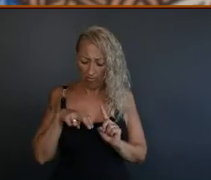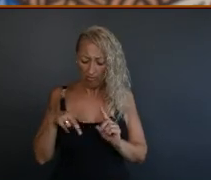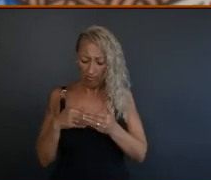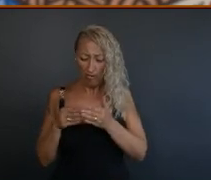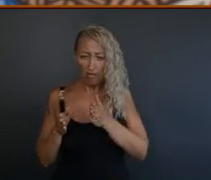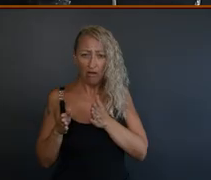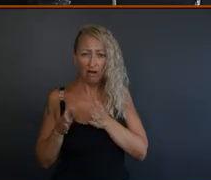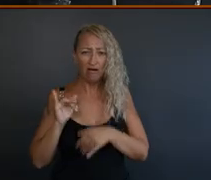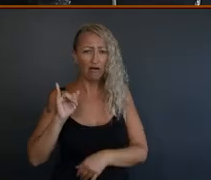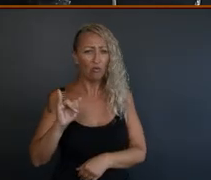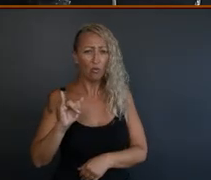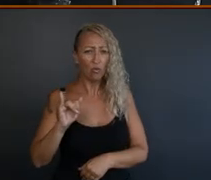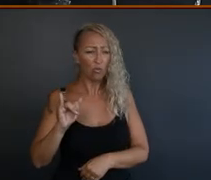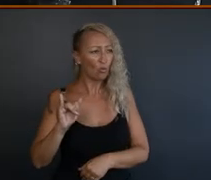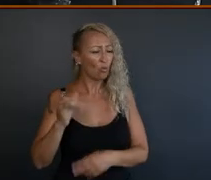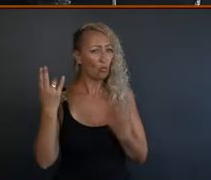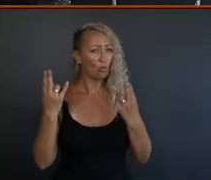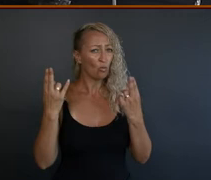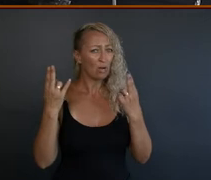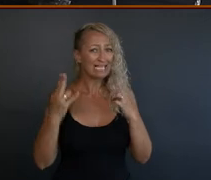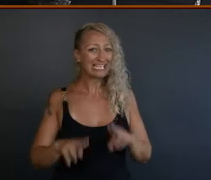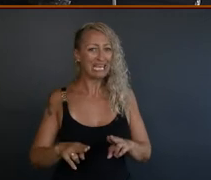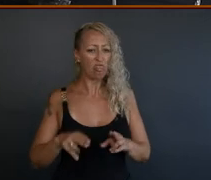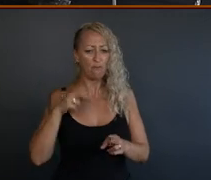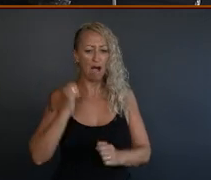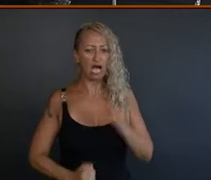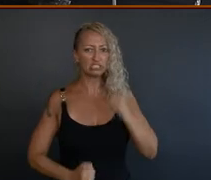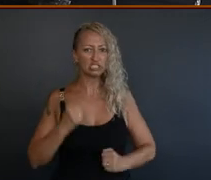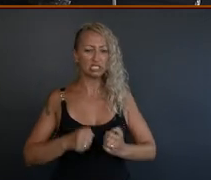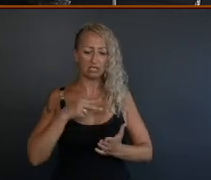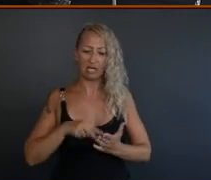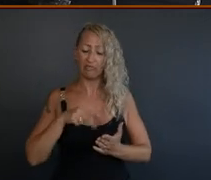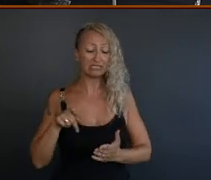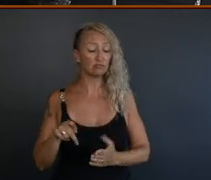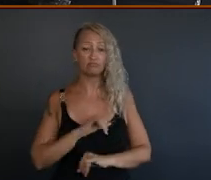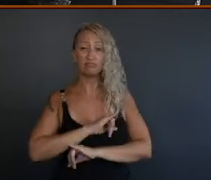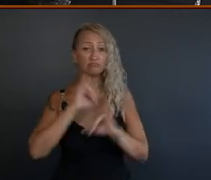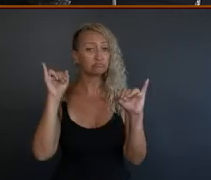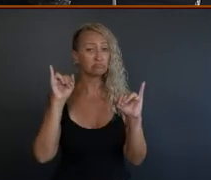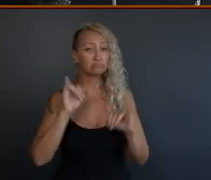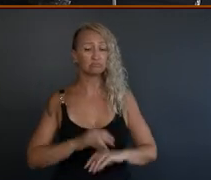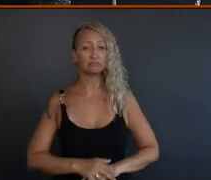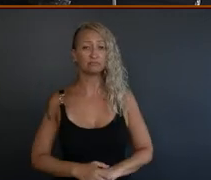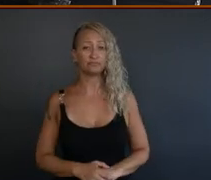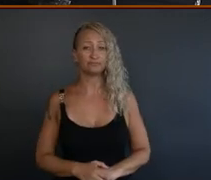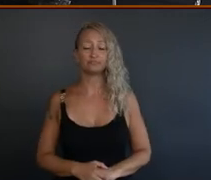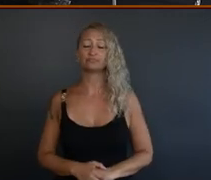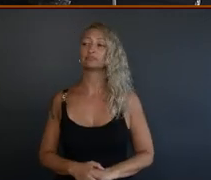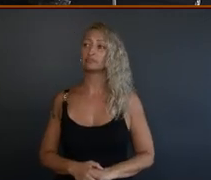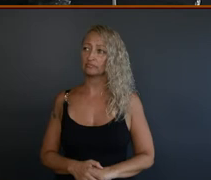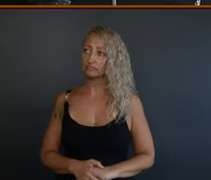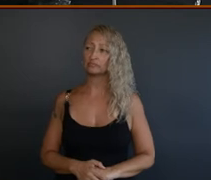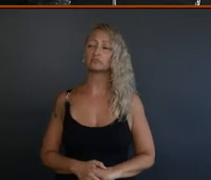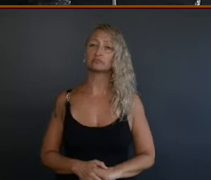Yeah. It's a death kill. Yeah. I reckon so. That move is a death kill. Yeah. Well, and certainly